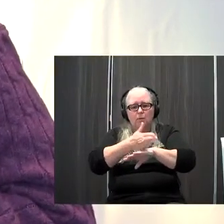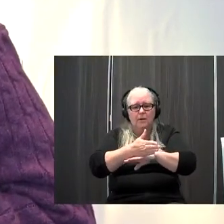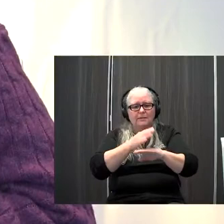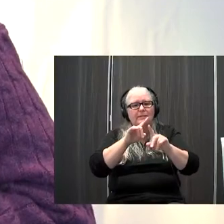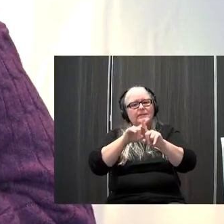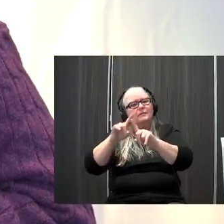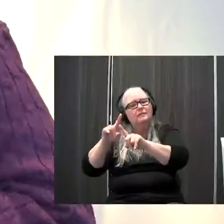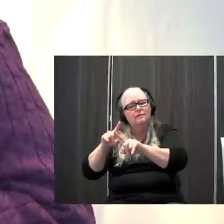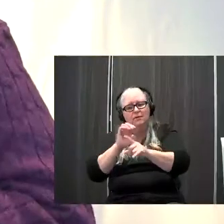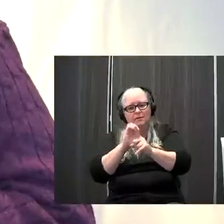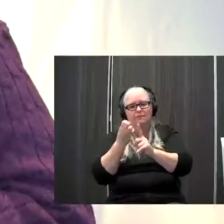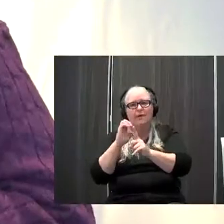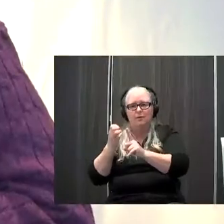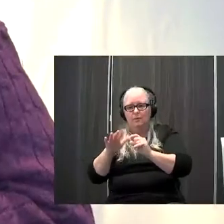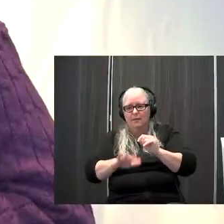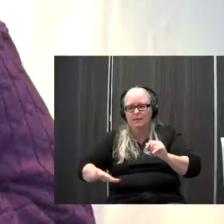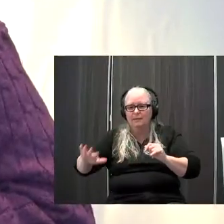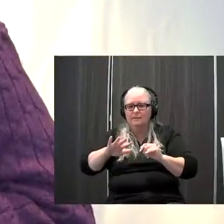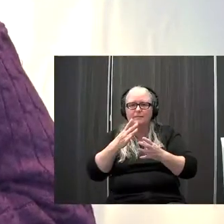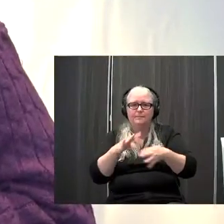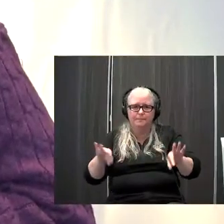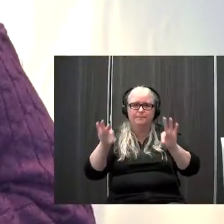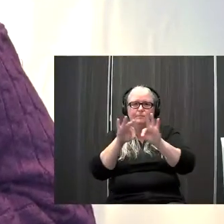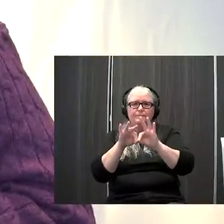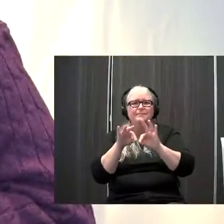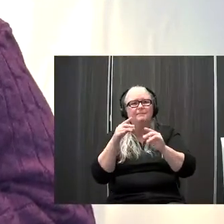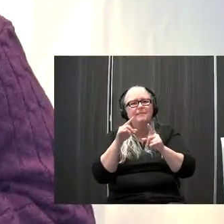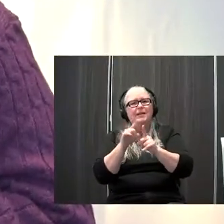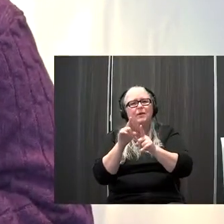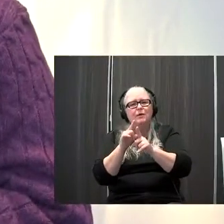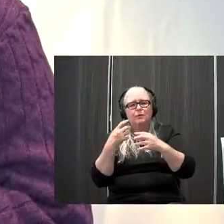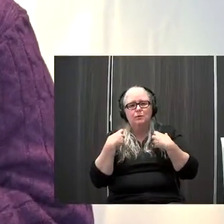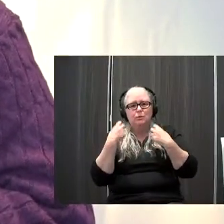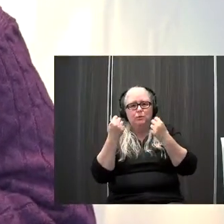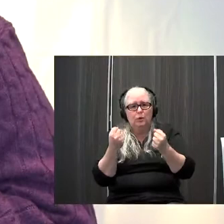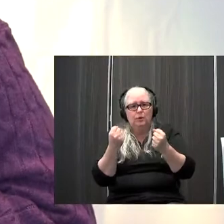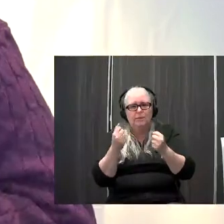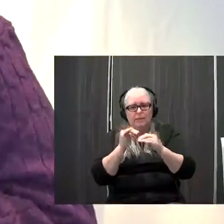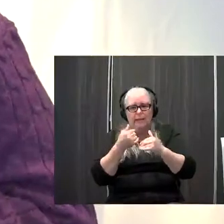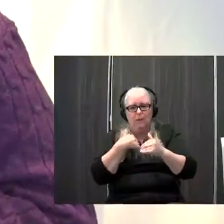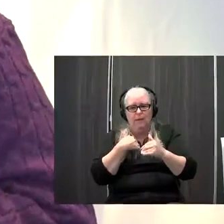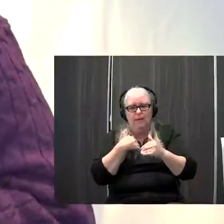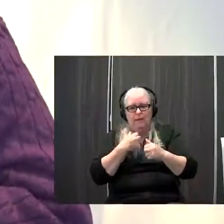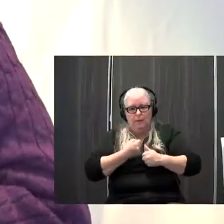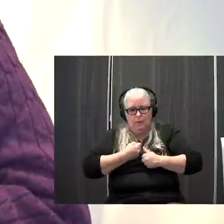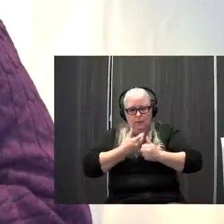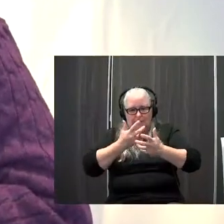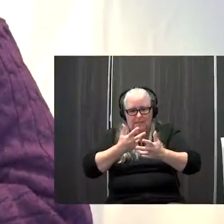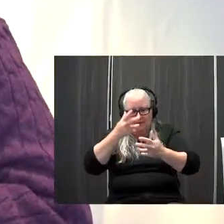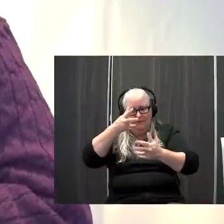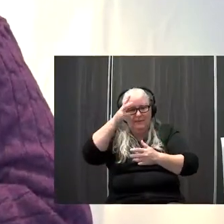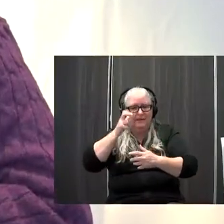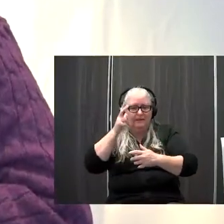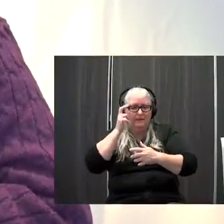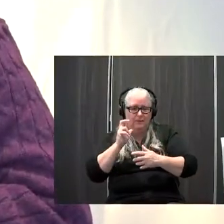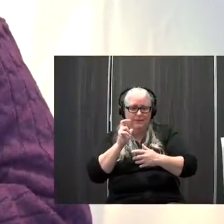I think my other charge caveat would be how I receive information and how I put it out it may be different it may need